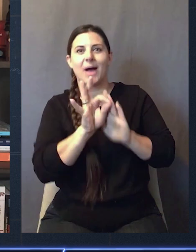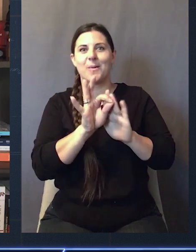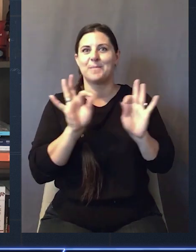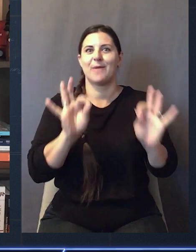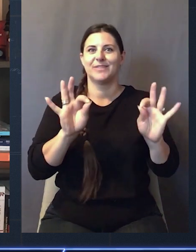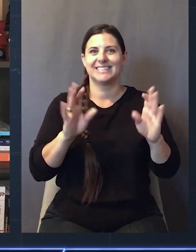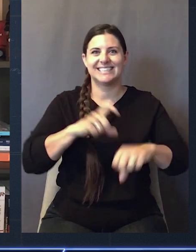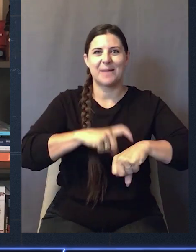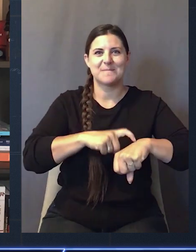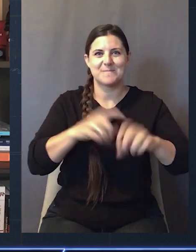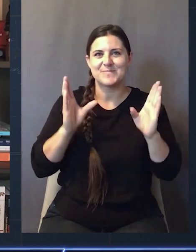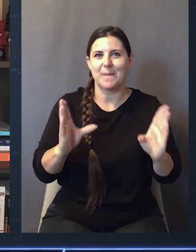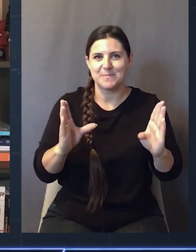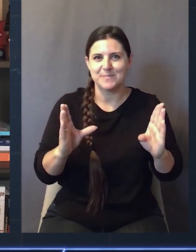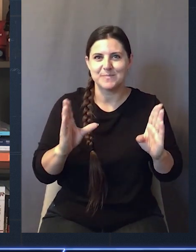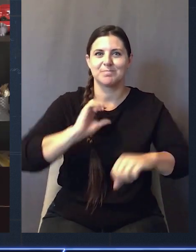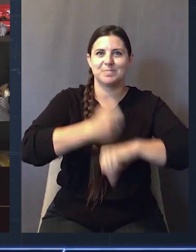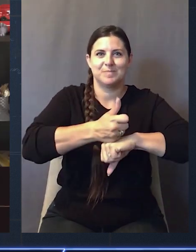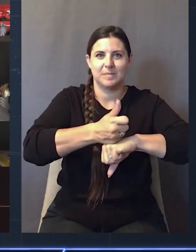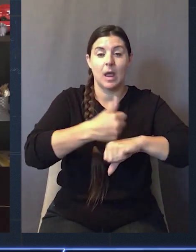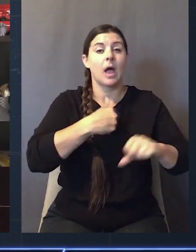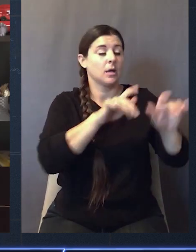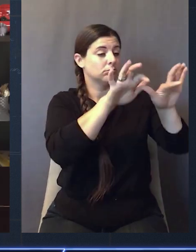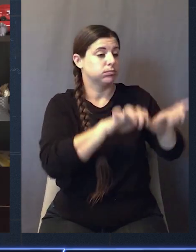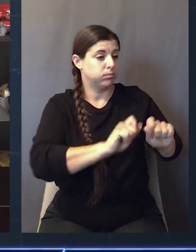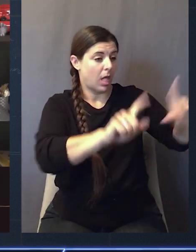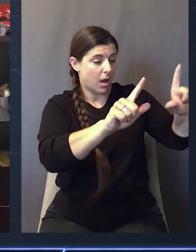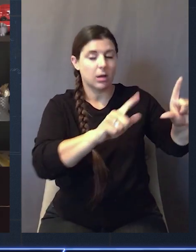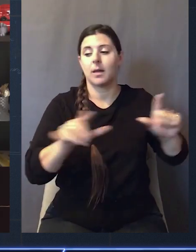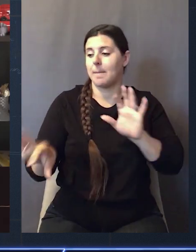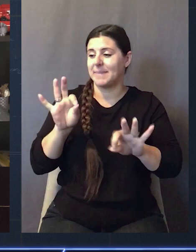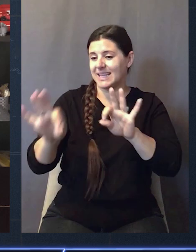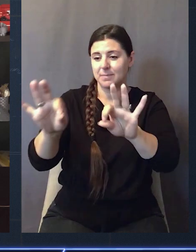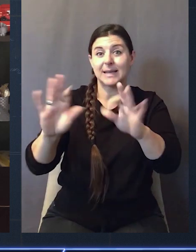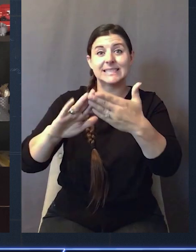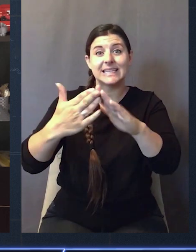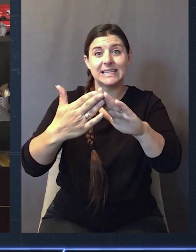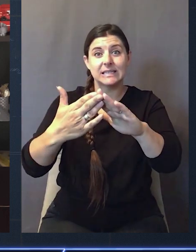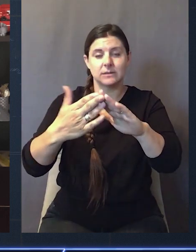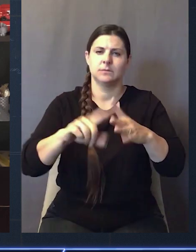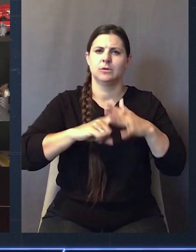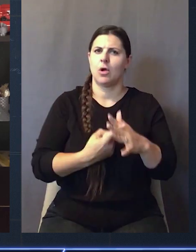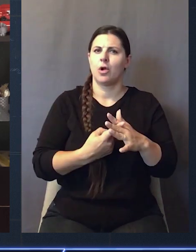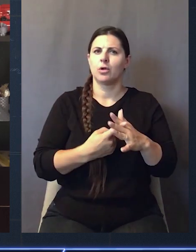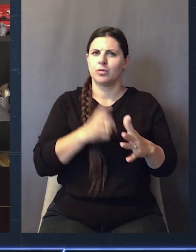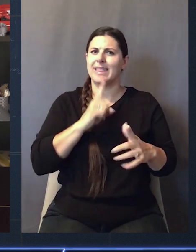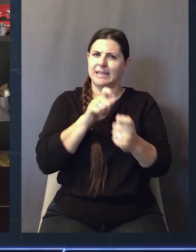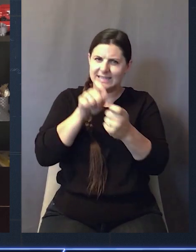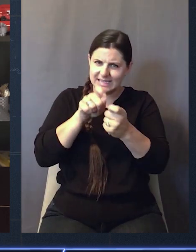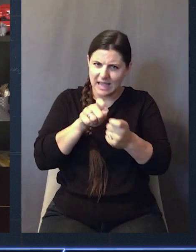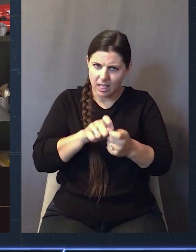found this just perfect time slot to make it happen. I wrote a blog post, I picked out some cities, and I started to put my